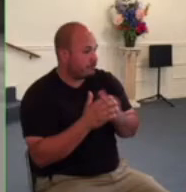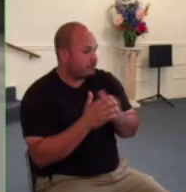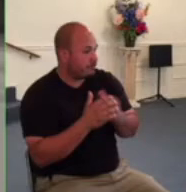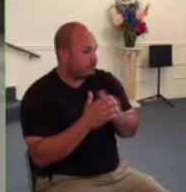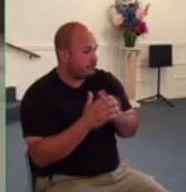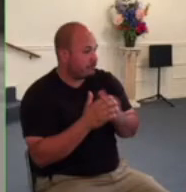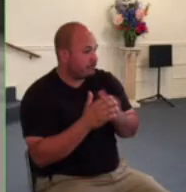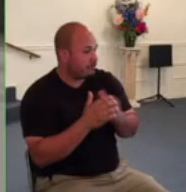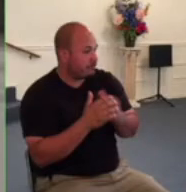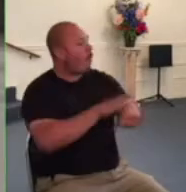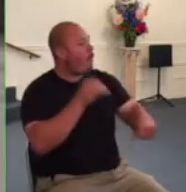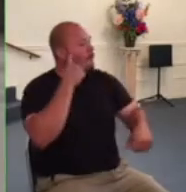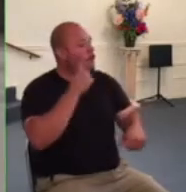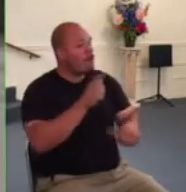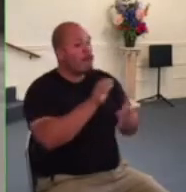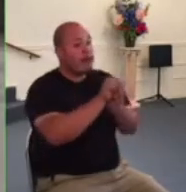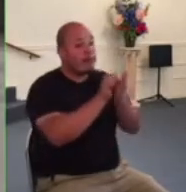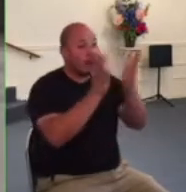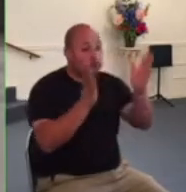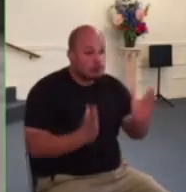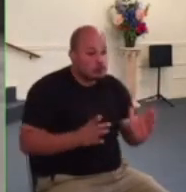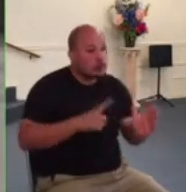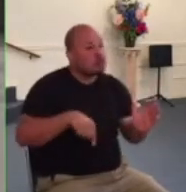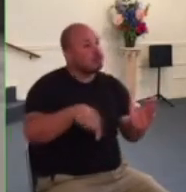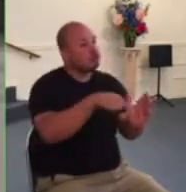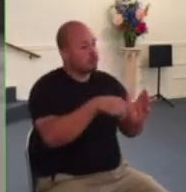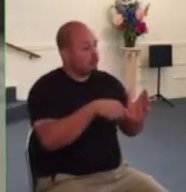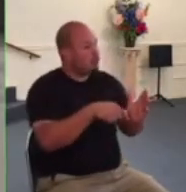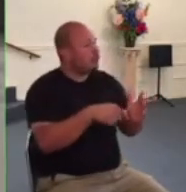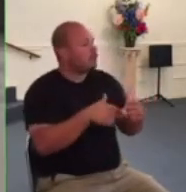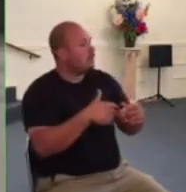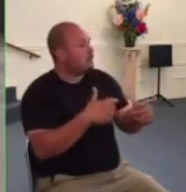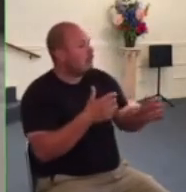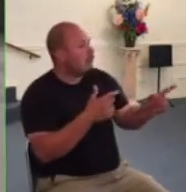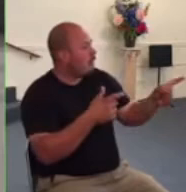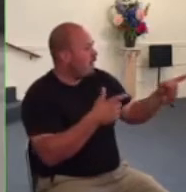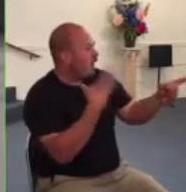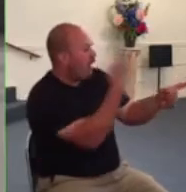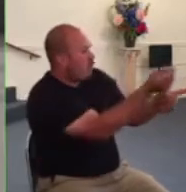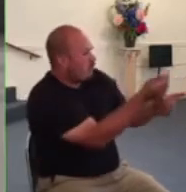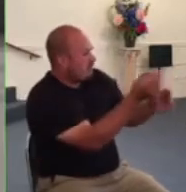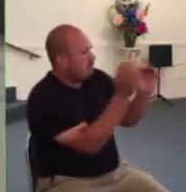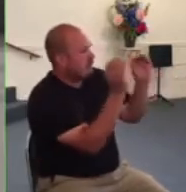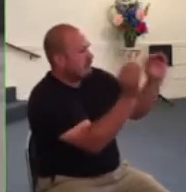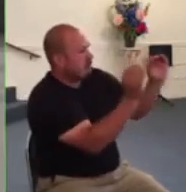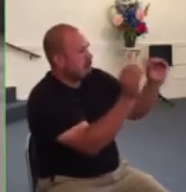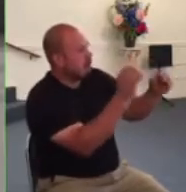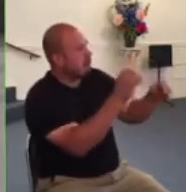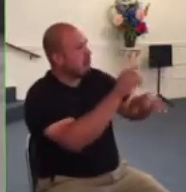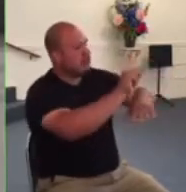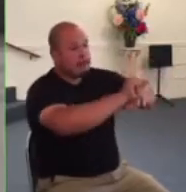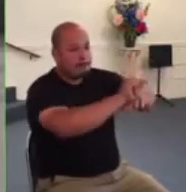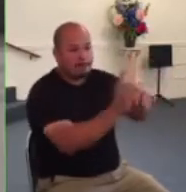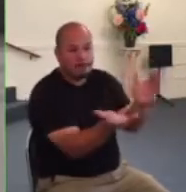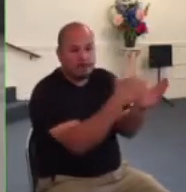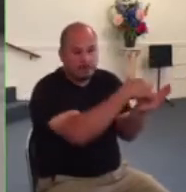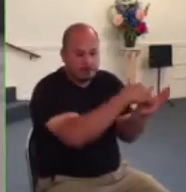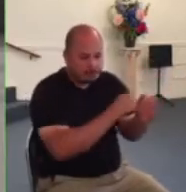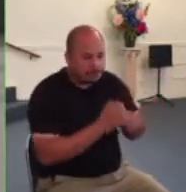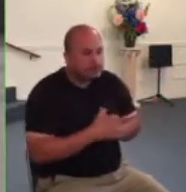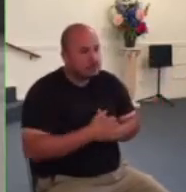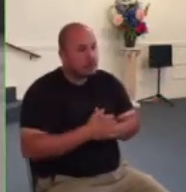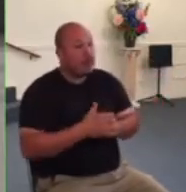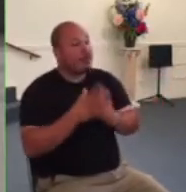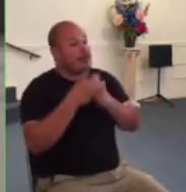apostles to be brought into them the apostles aren't there in the jail they're out teaching in the temple again and so the leaders have them